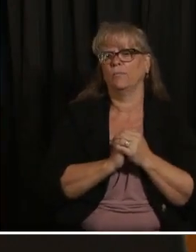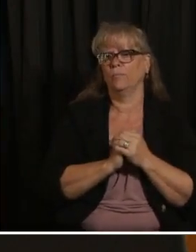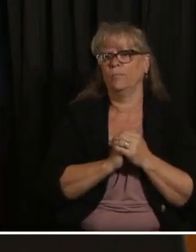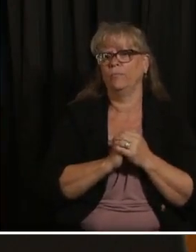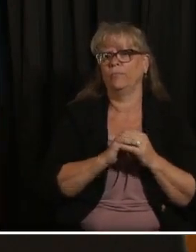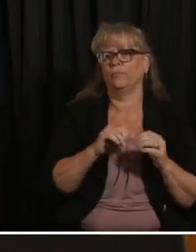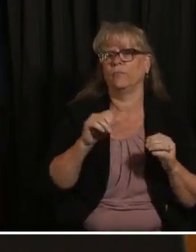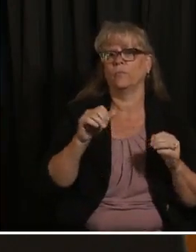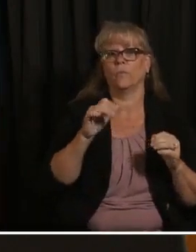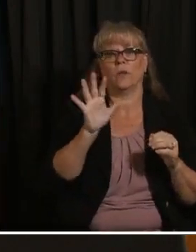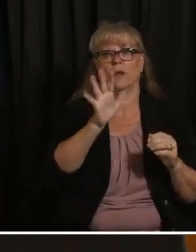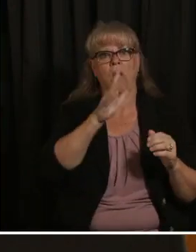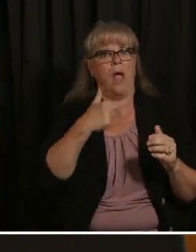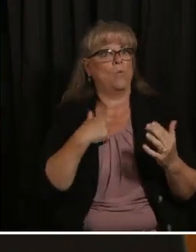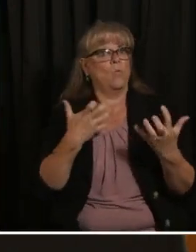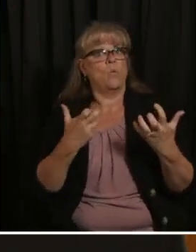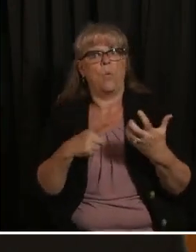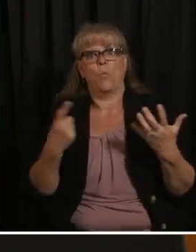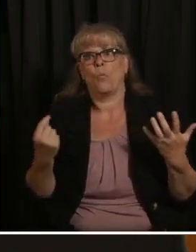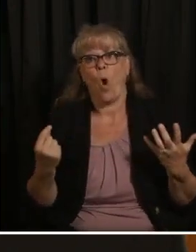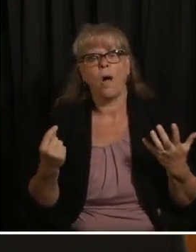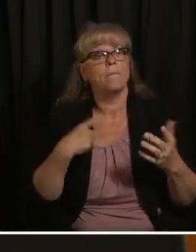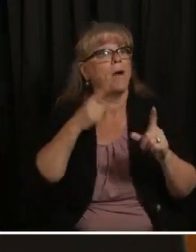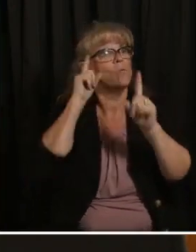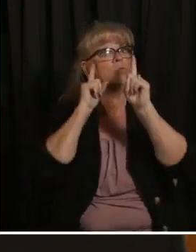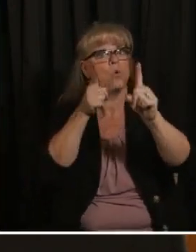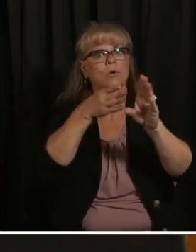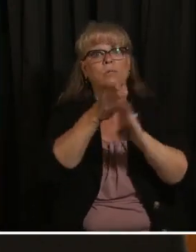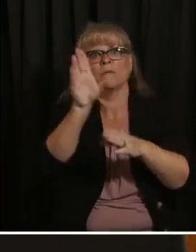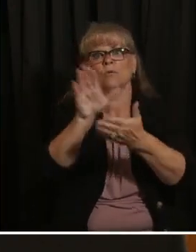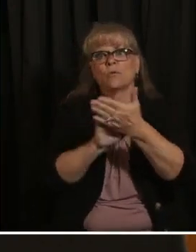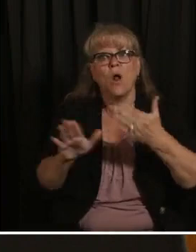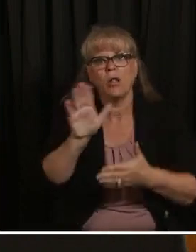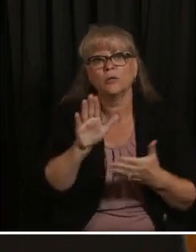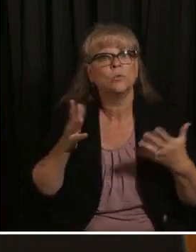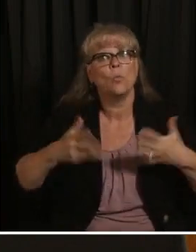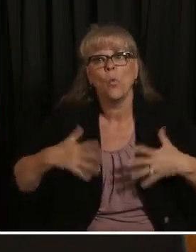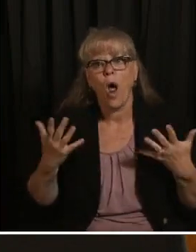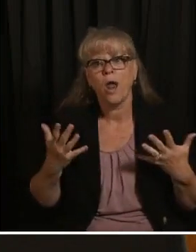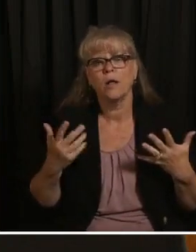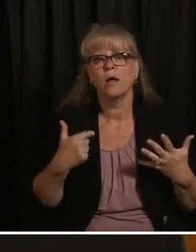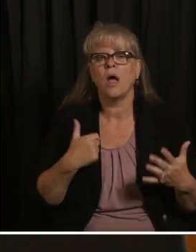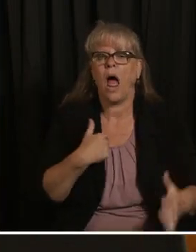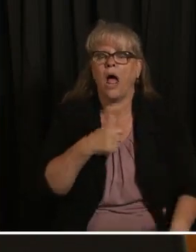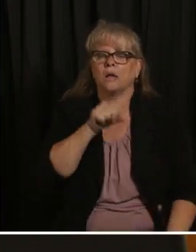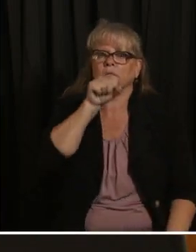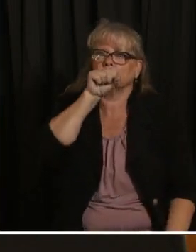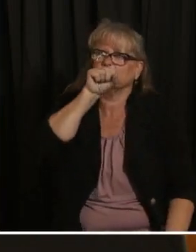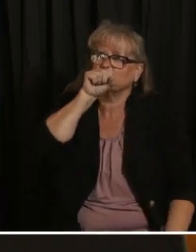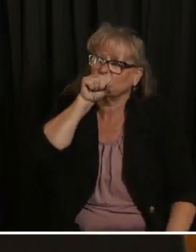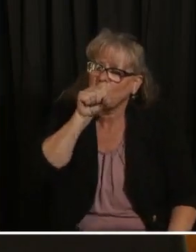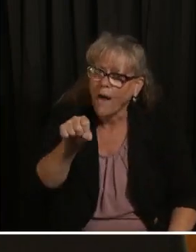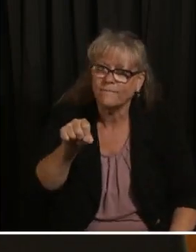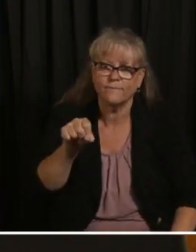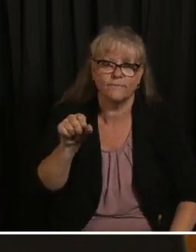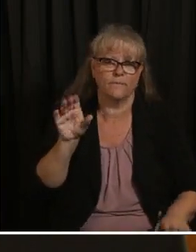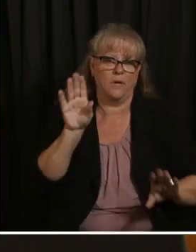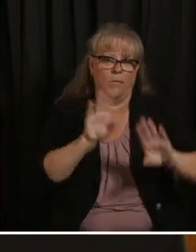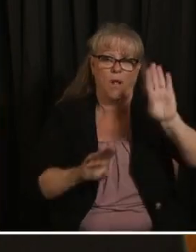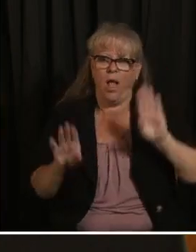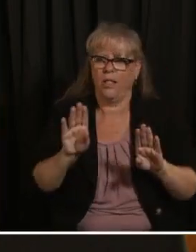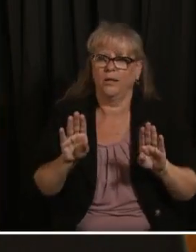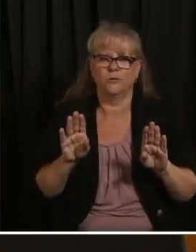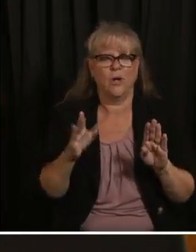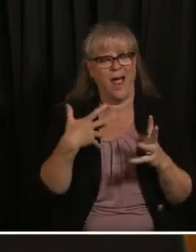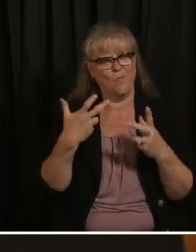would like to do in the future for my career specifically but I do know that I love biology and I can't wait to continue learning about it this fall when I attend